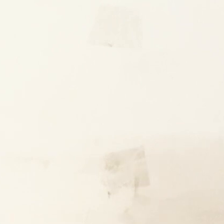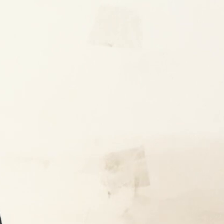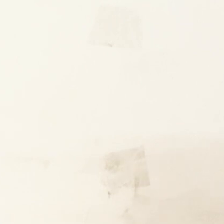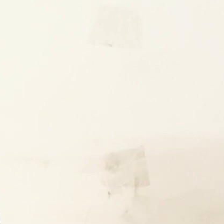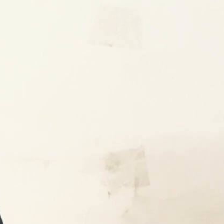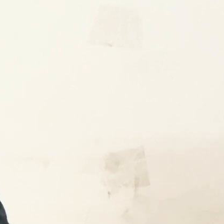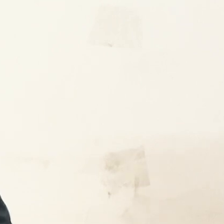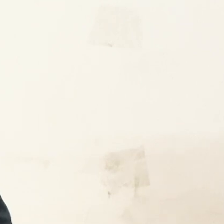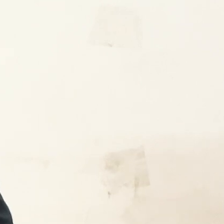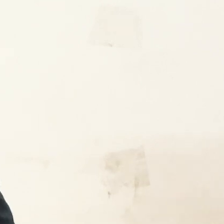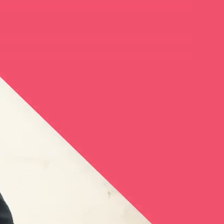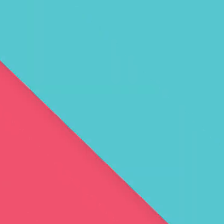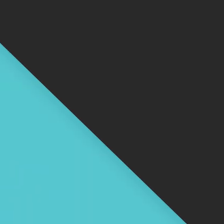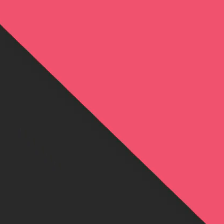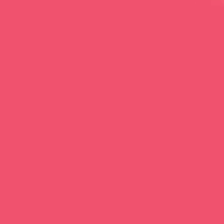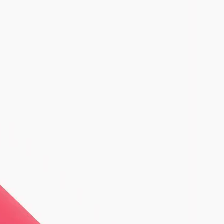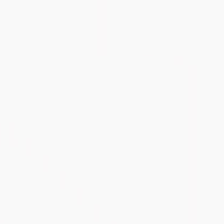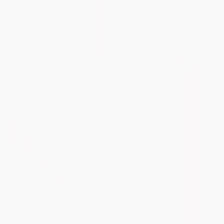And this is my signing name.